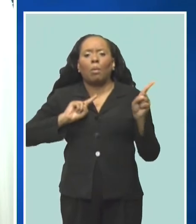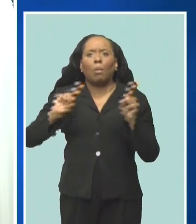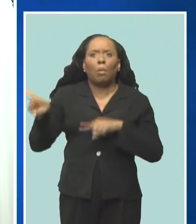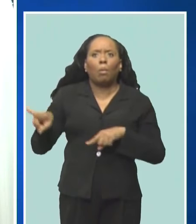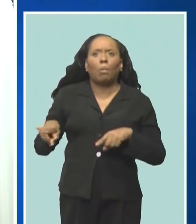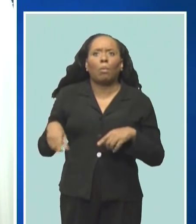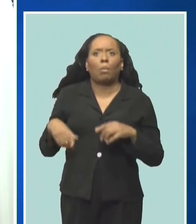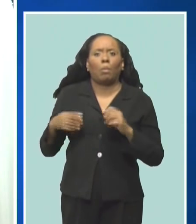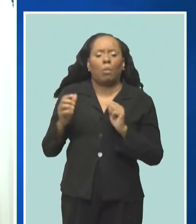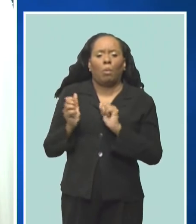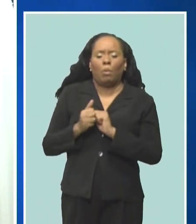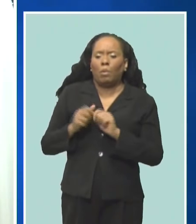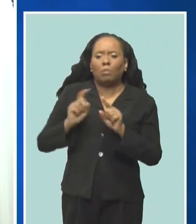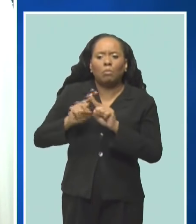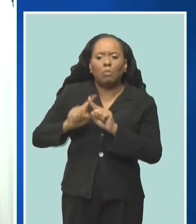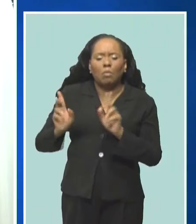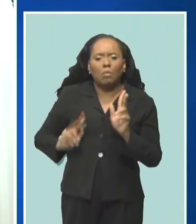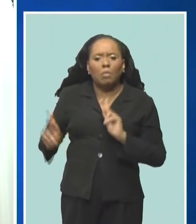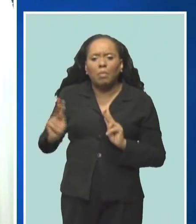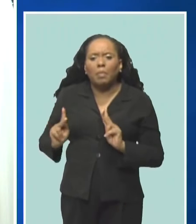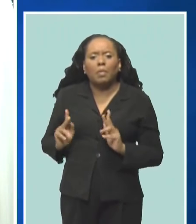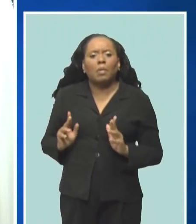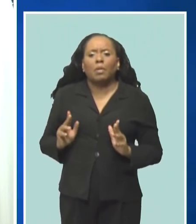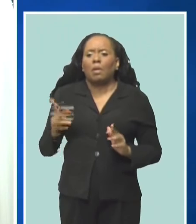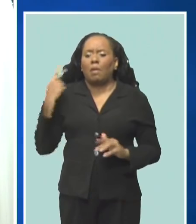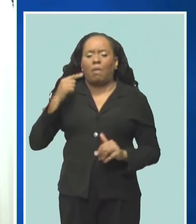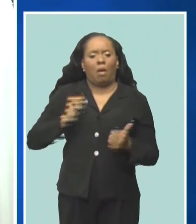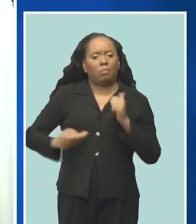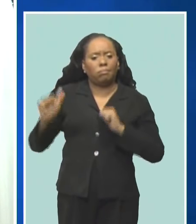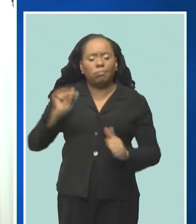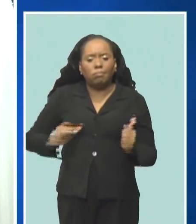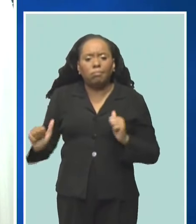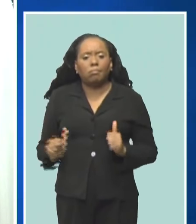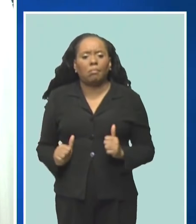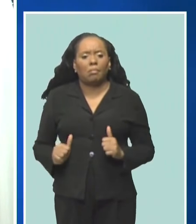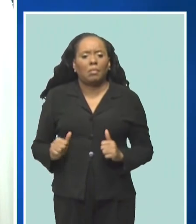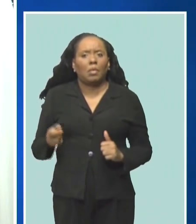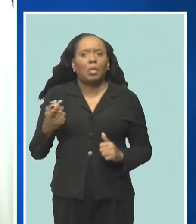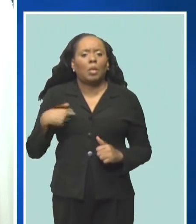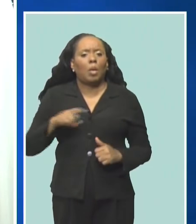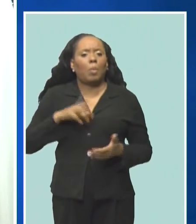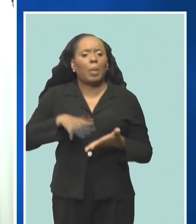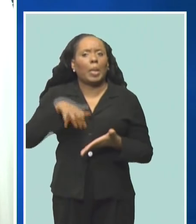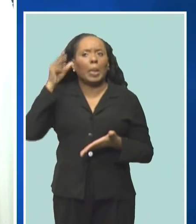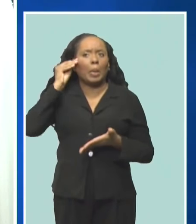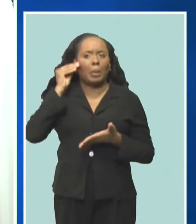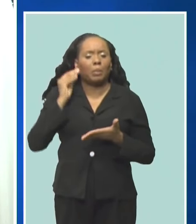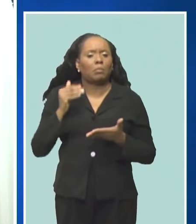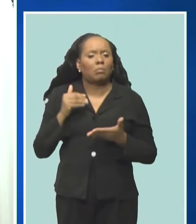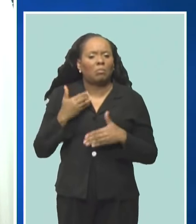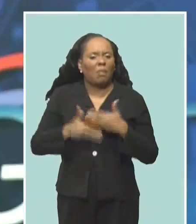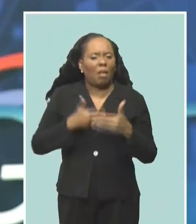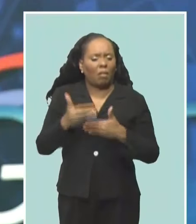segment in the past, you know, with theatrical productions. And we learned through that process.